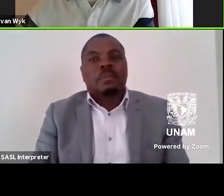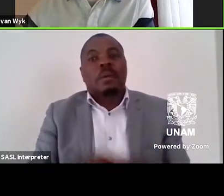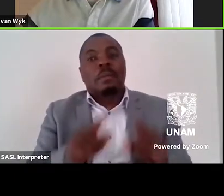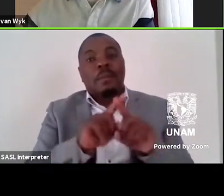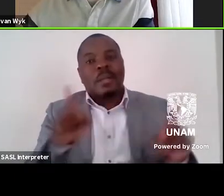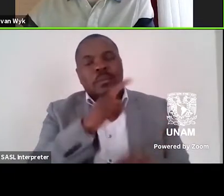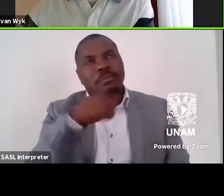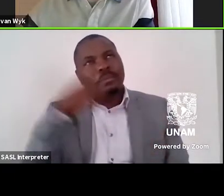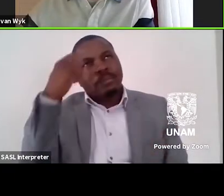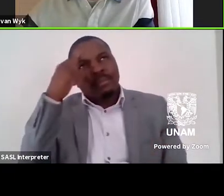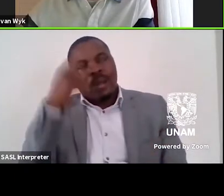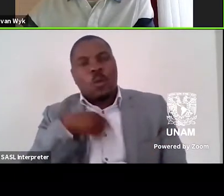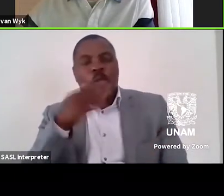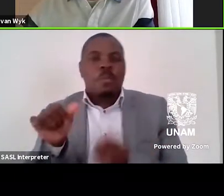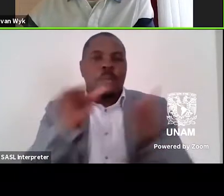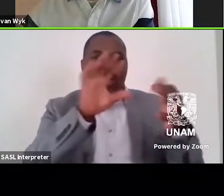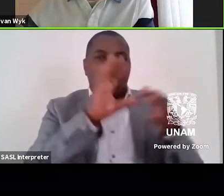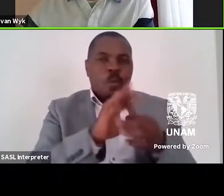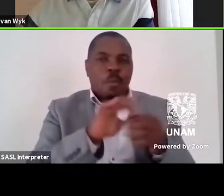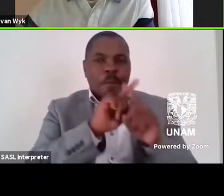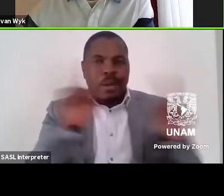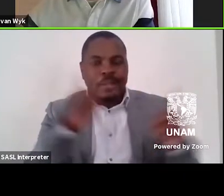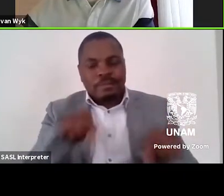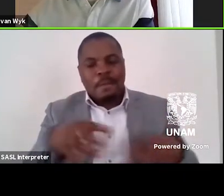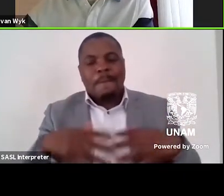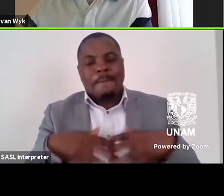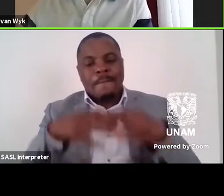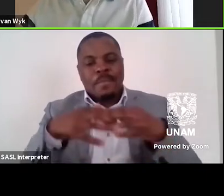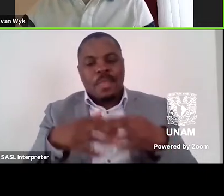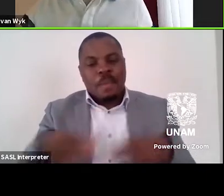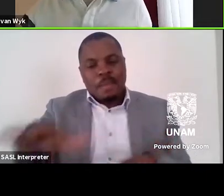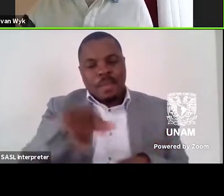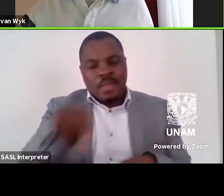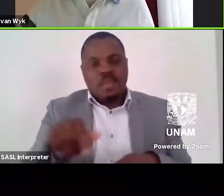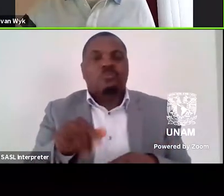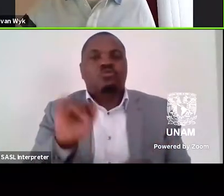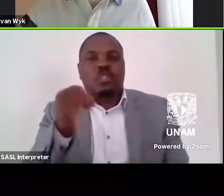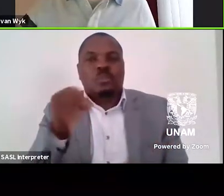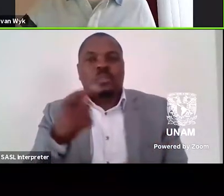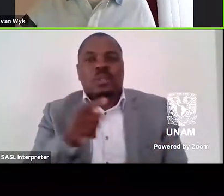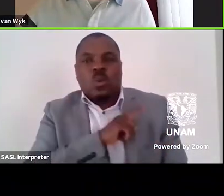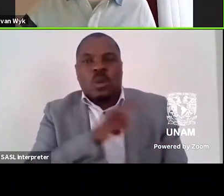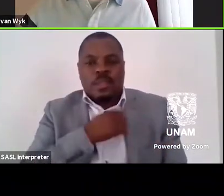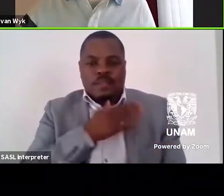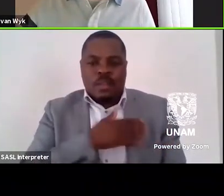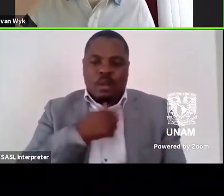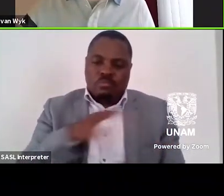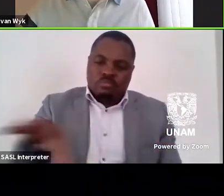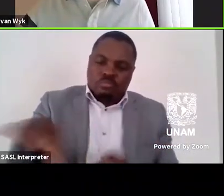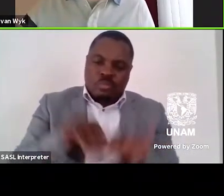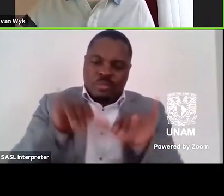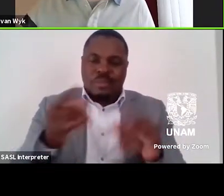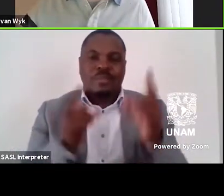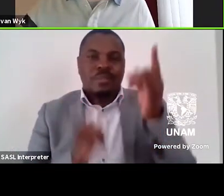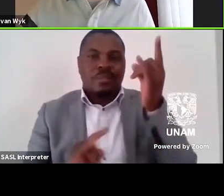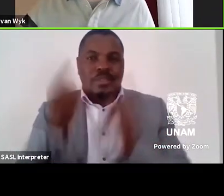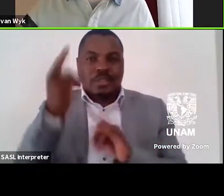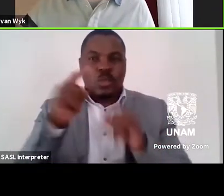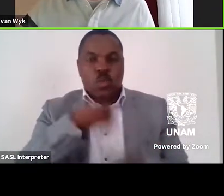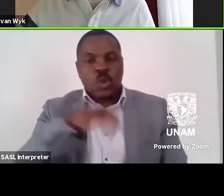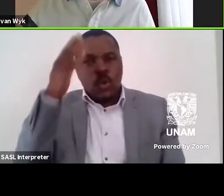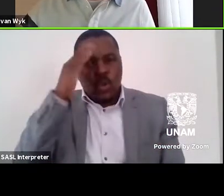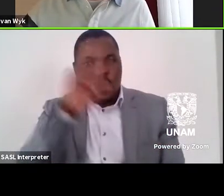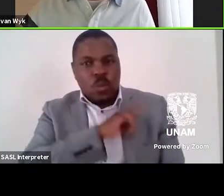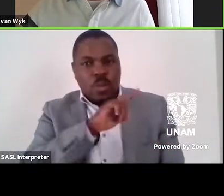longing to return, he eventually finds a space in Johannesburg, finds a way to belong to the city. We know this because the nostalgia